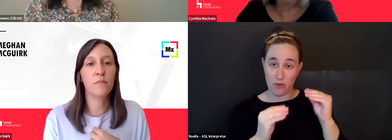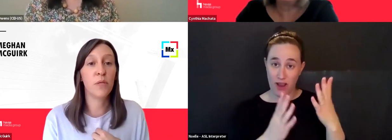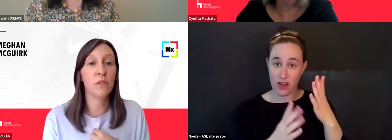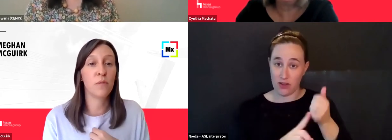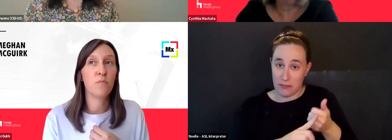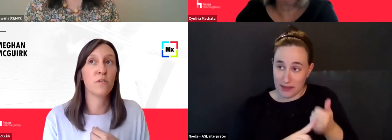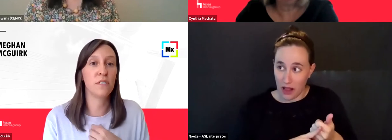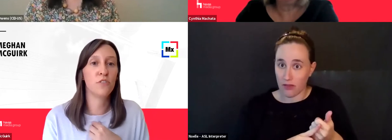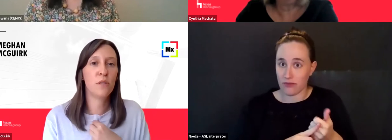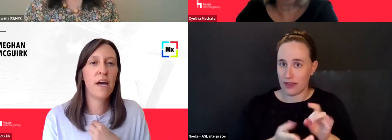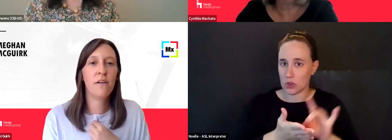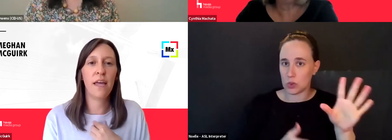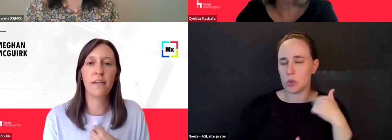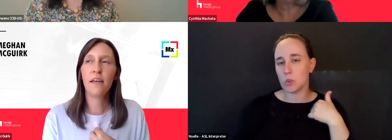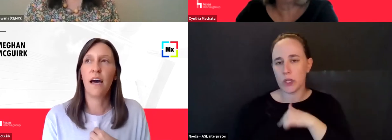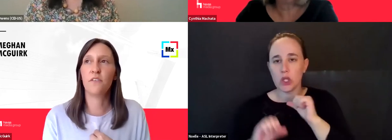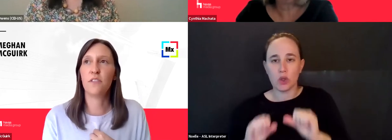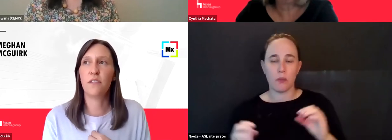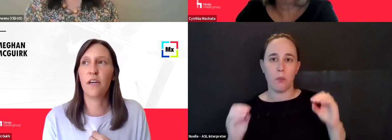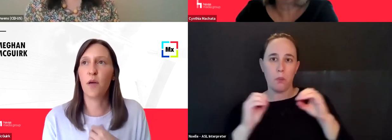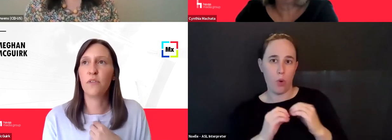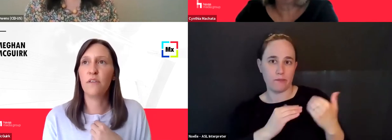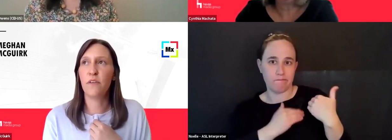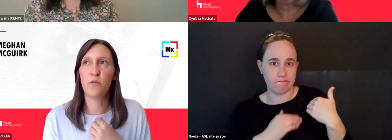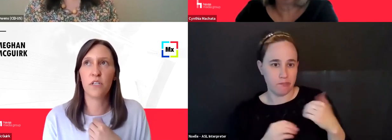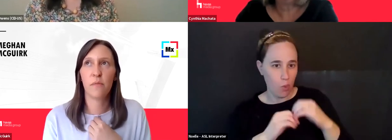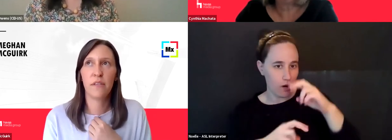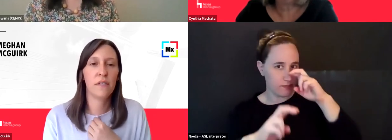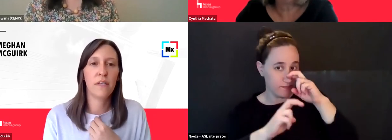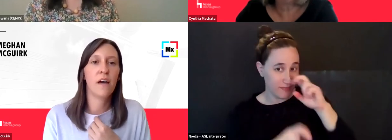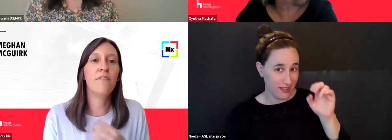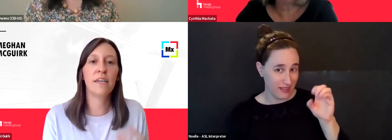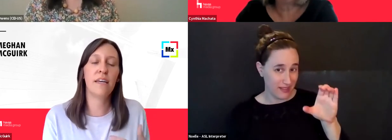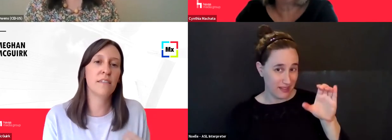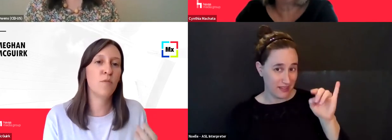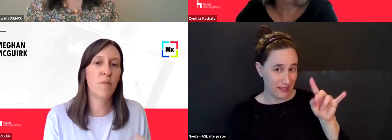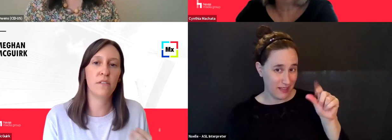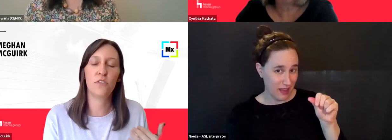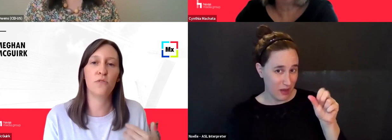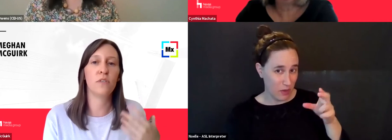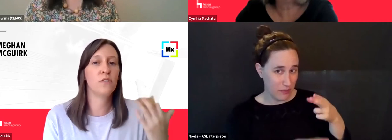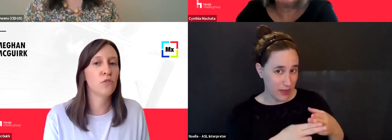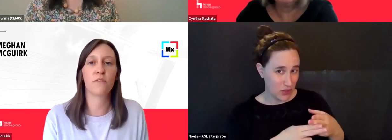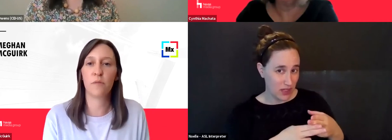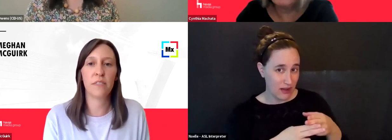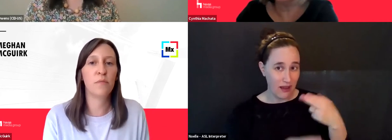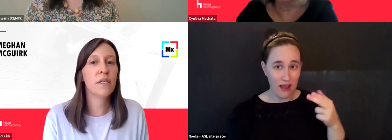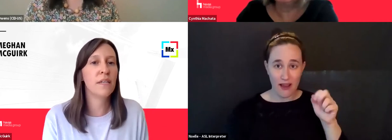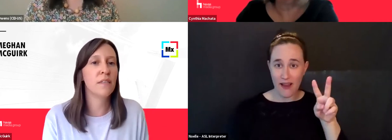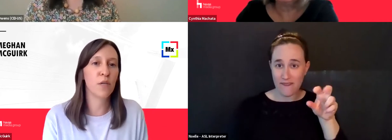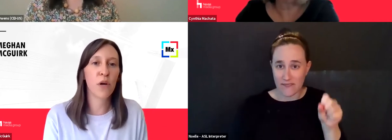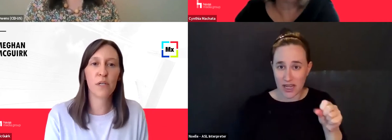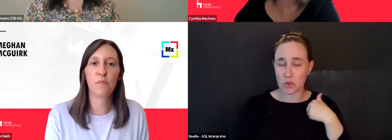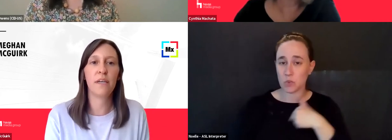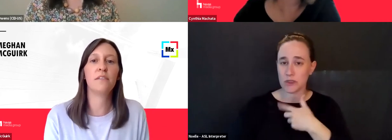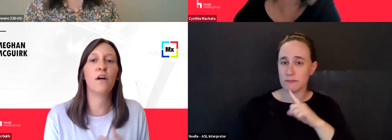can be a little bit more diligent about. And I don't know, Cynthia, I believe if you want to talk about like the, like Havas has a commitment to like social responsibility